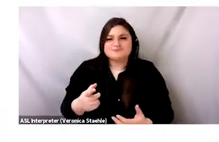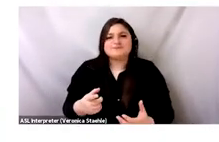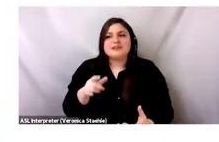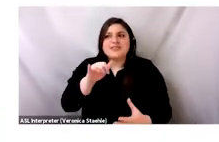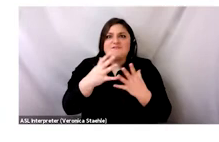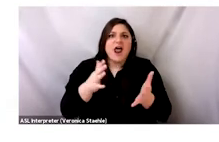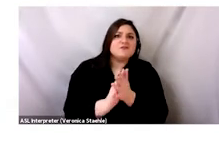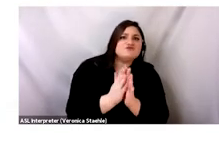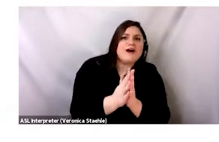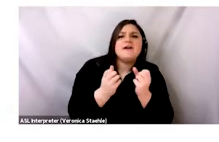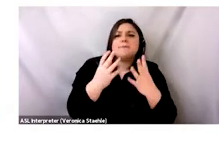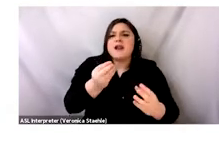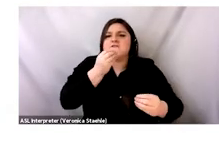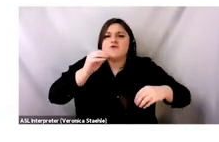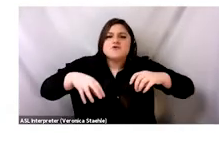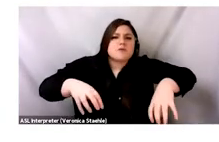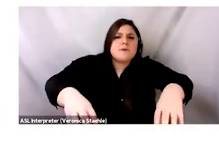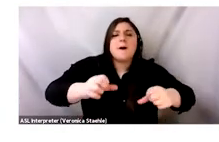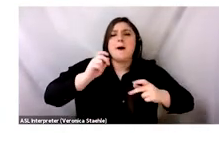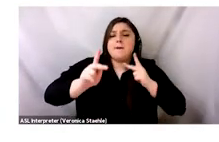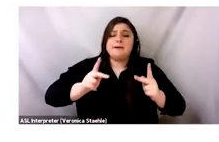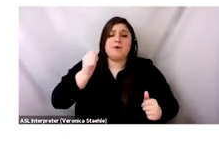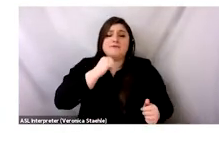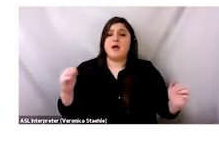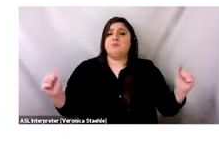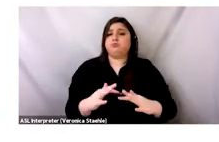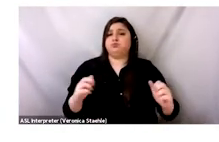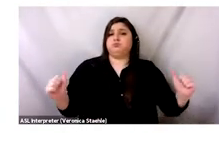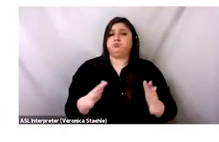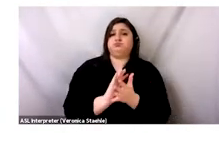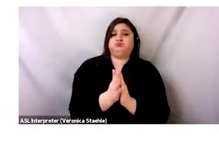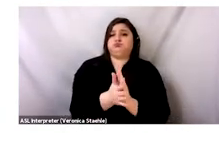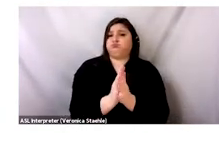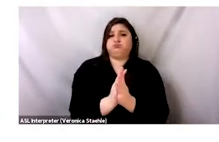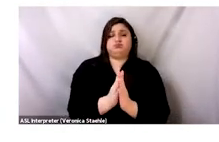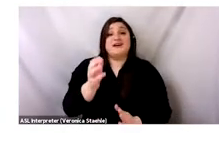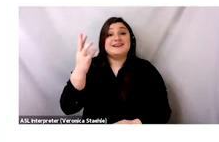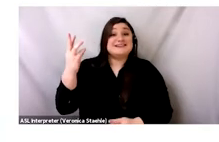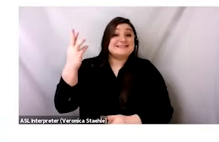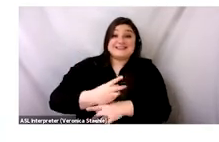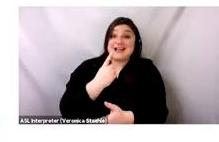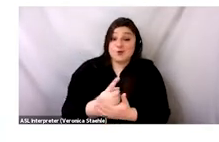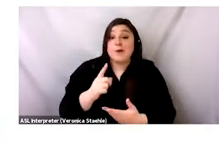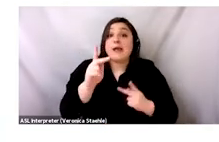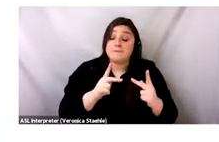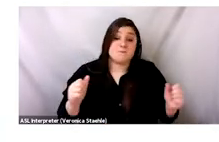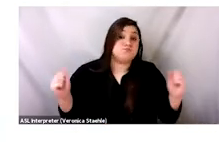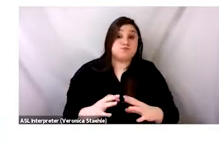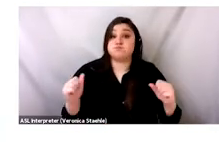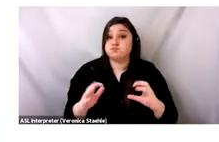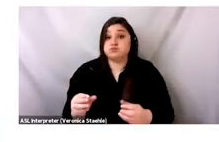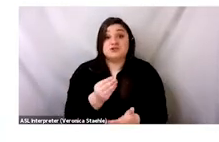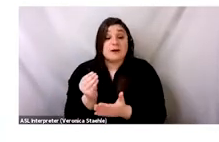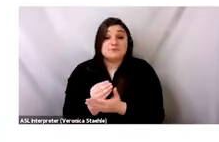It's nestled between two large food markets. So, there's a lot of traffic. And thousands of people are here buying clothing every day,